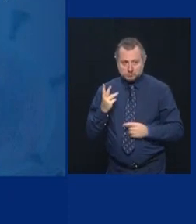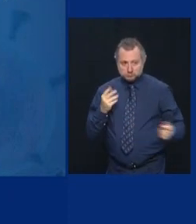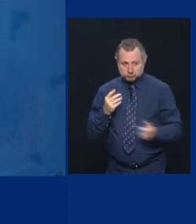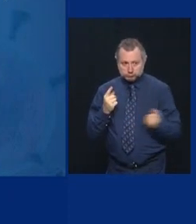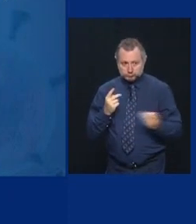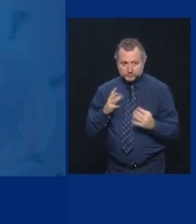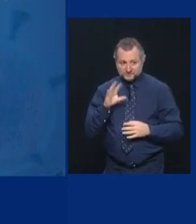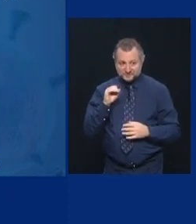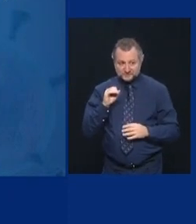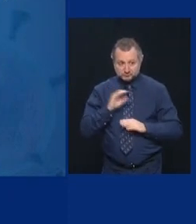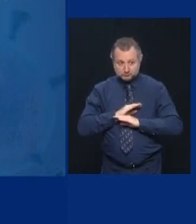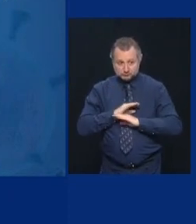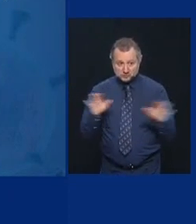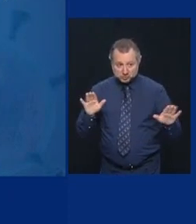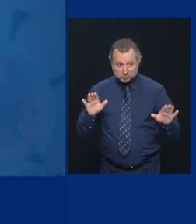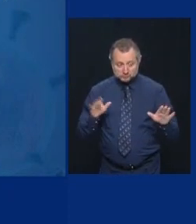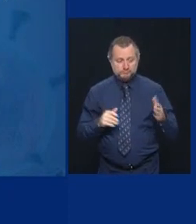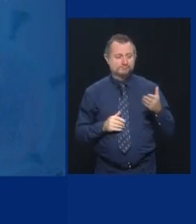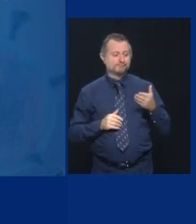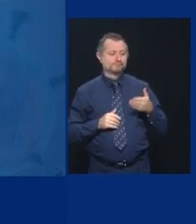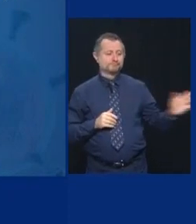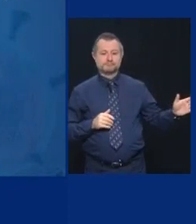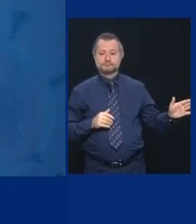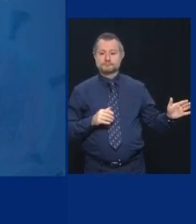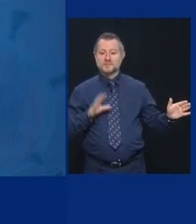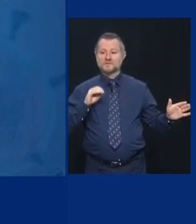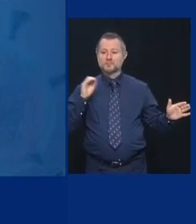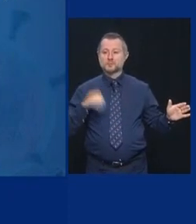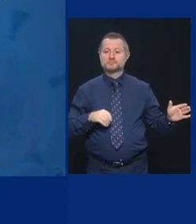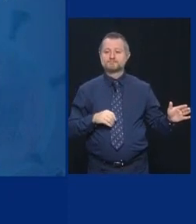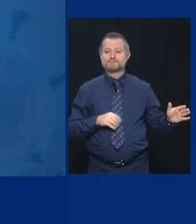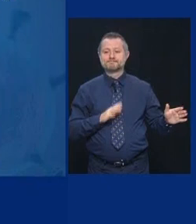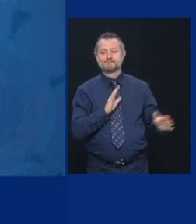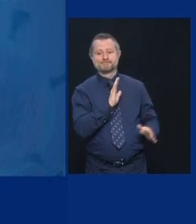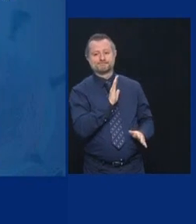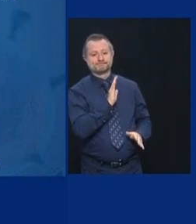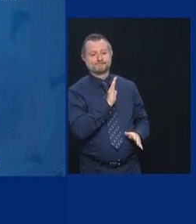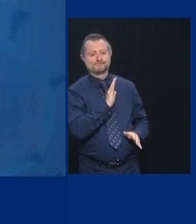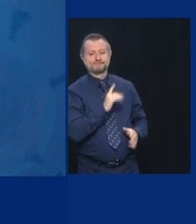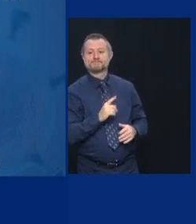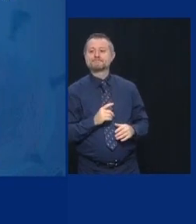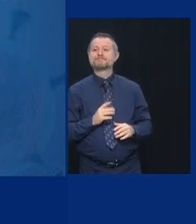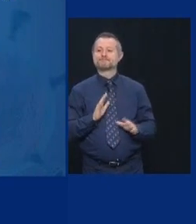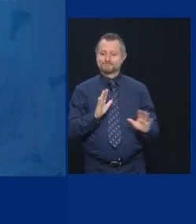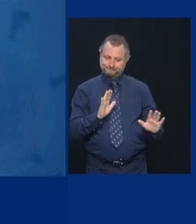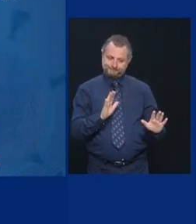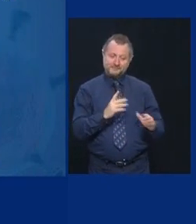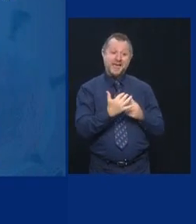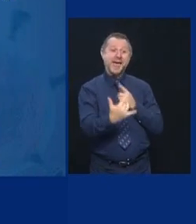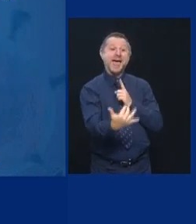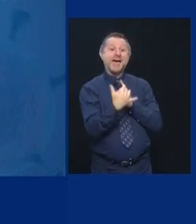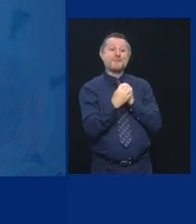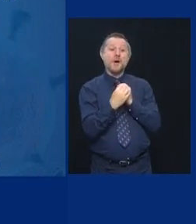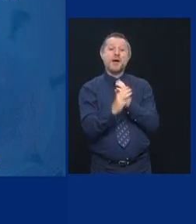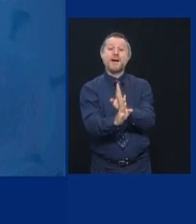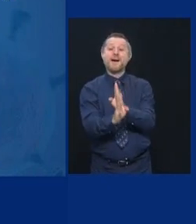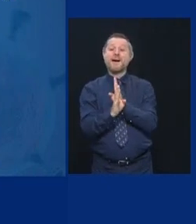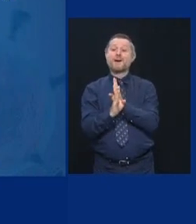a person there who says to the pastor,